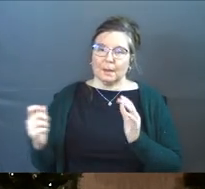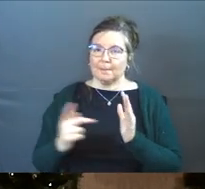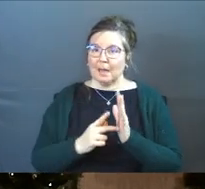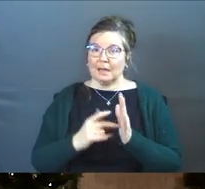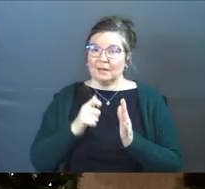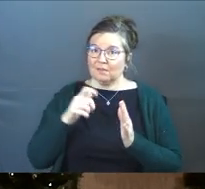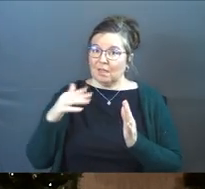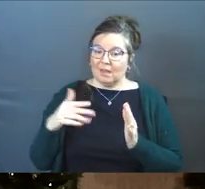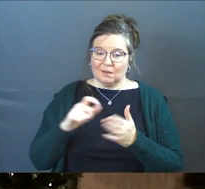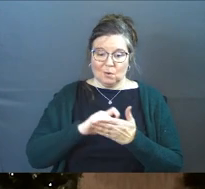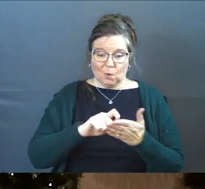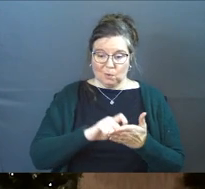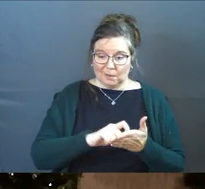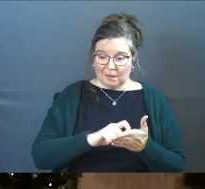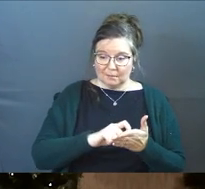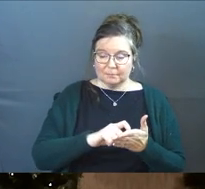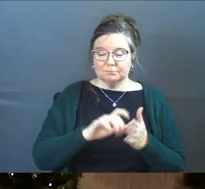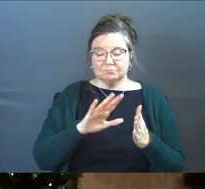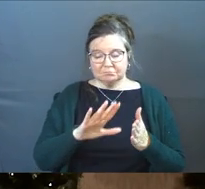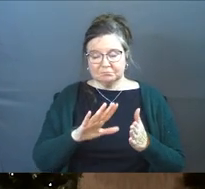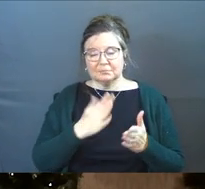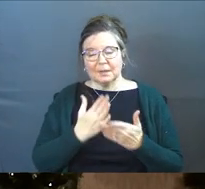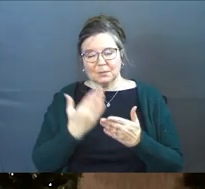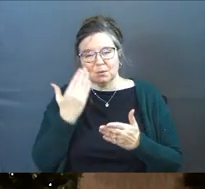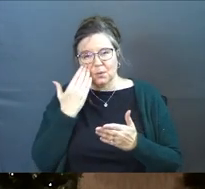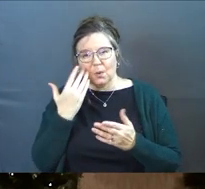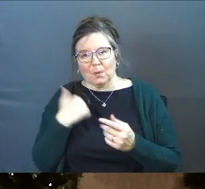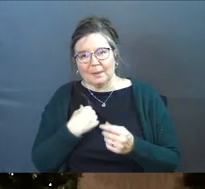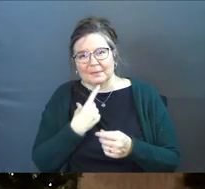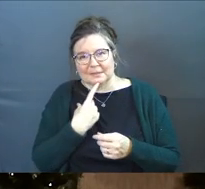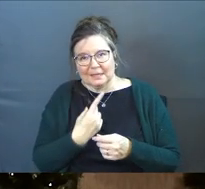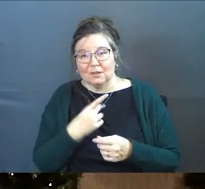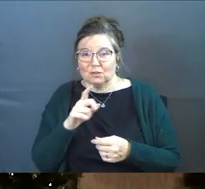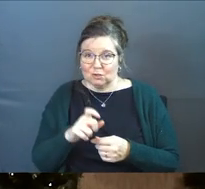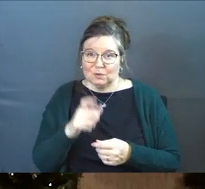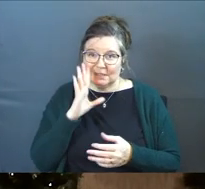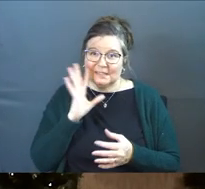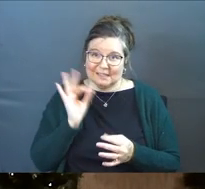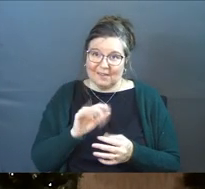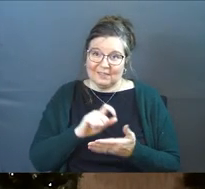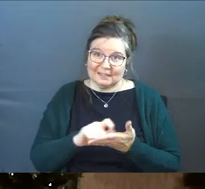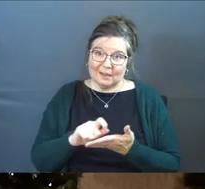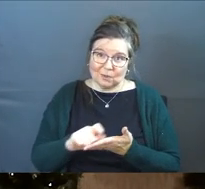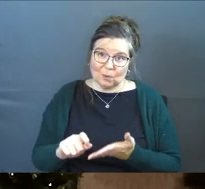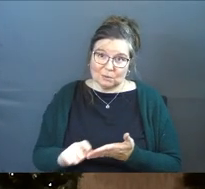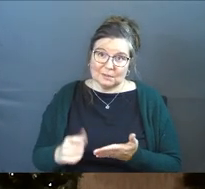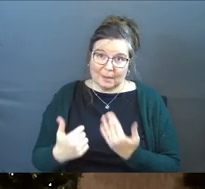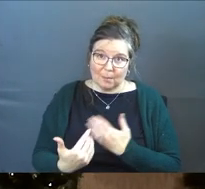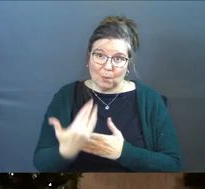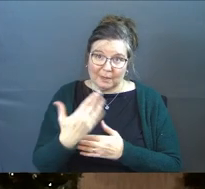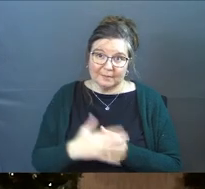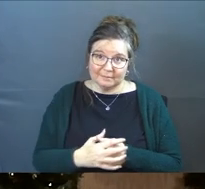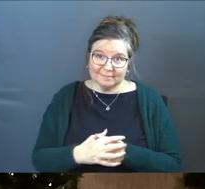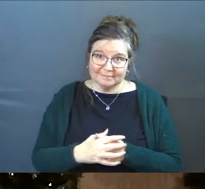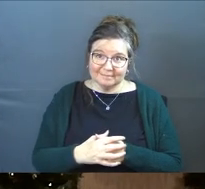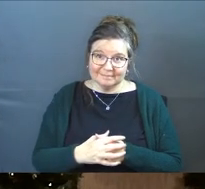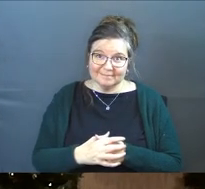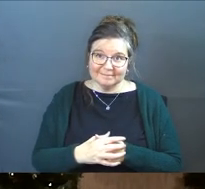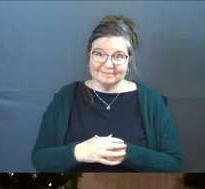back. And if you were not a note taker this morning, some of you know what I'm going to say, you should definitely take notes this morning.